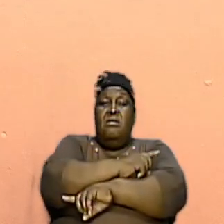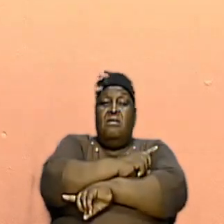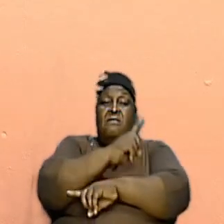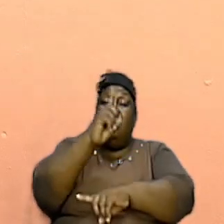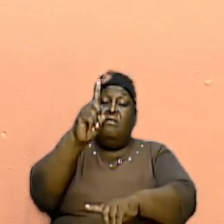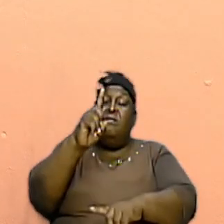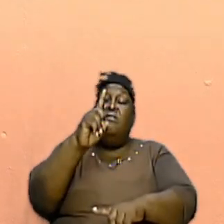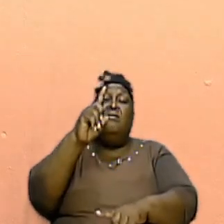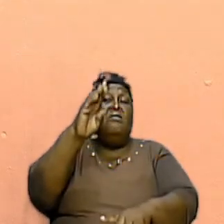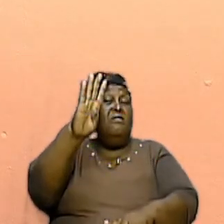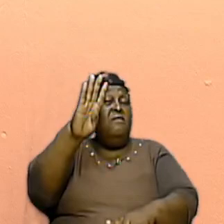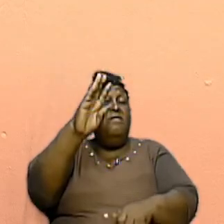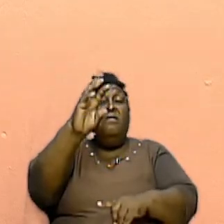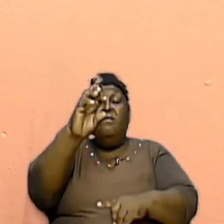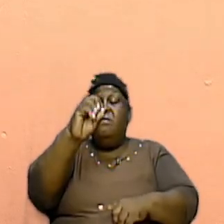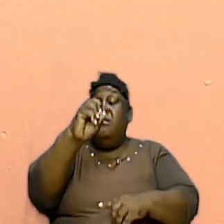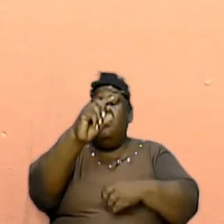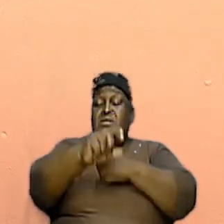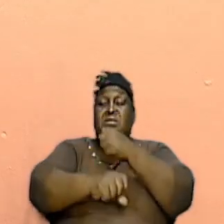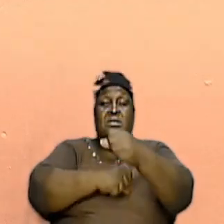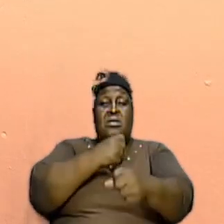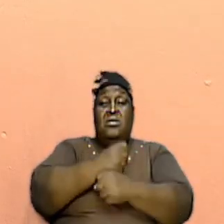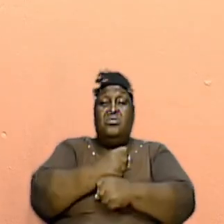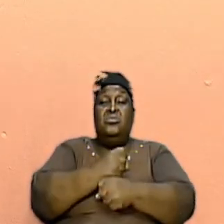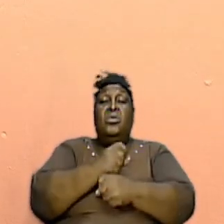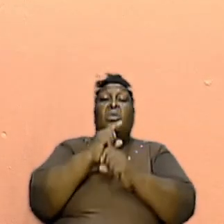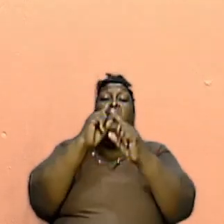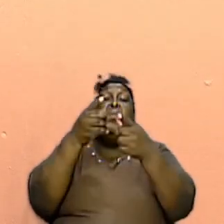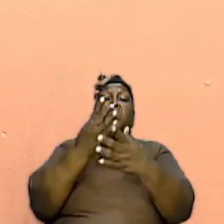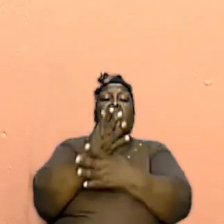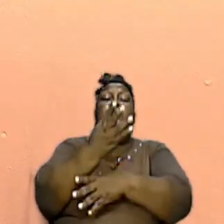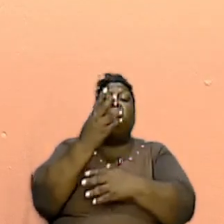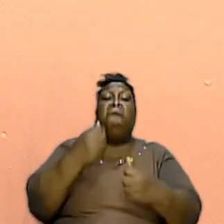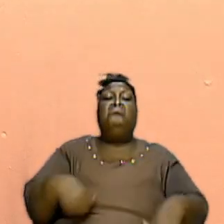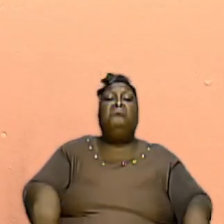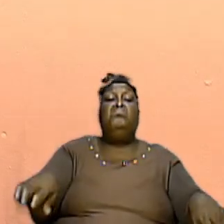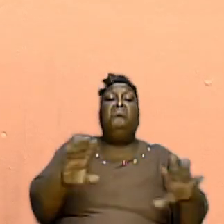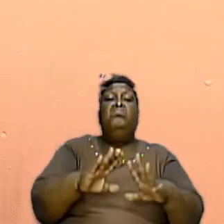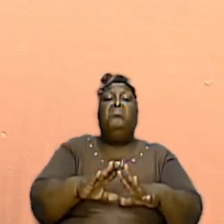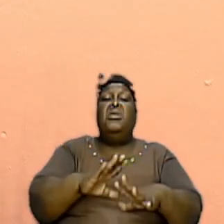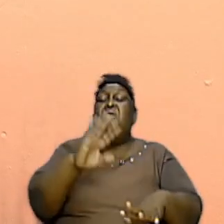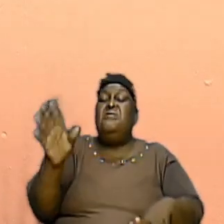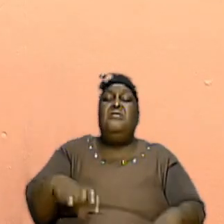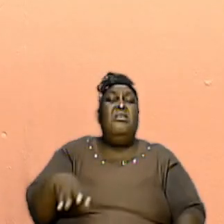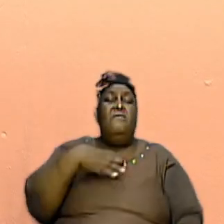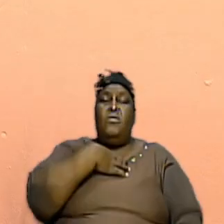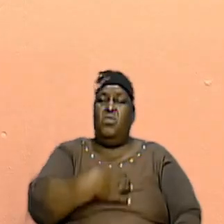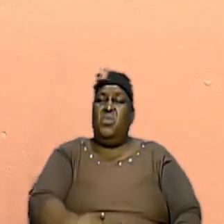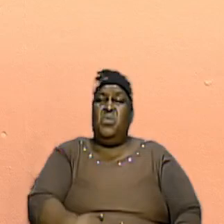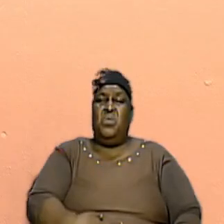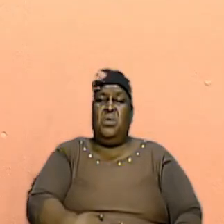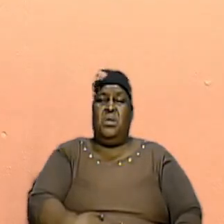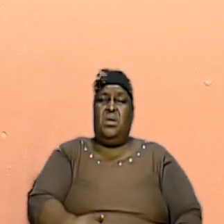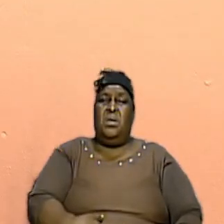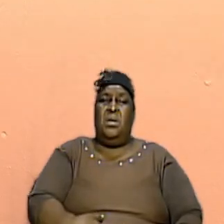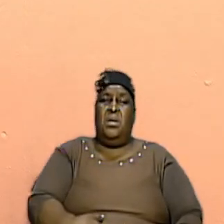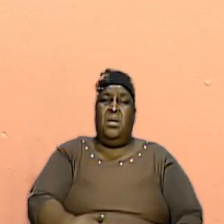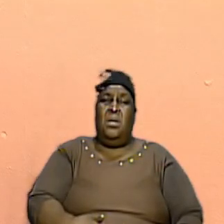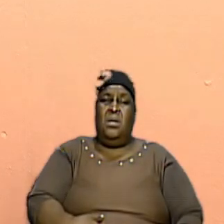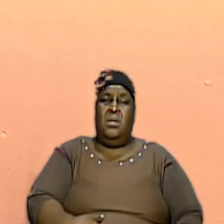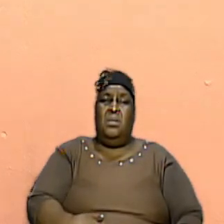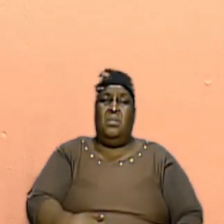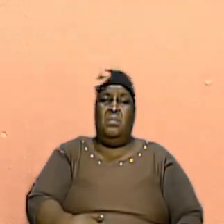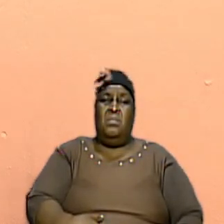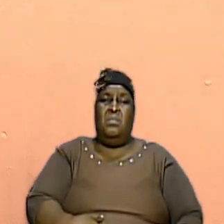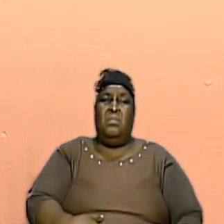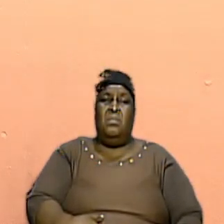40 Years Going Through The Wilderness They Were Never Hungry But Let Me Tell You What Happened